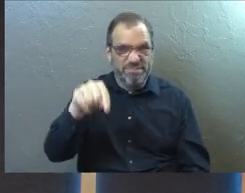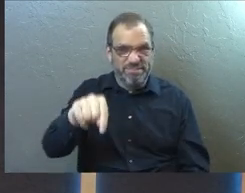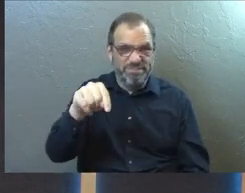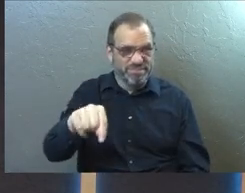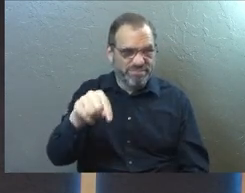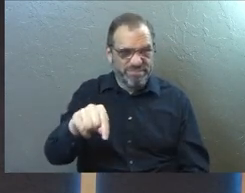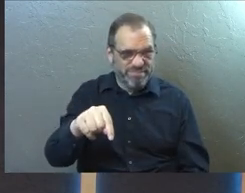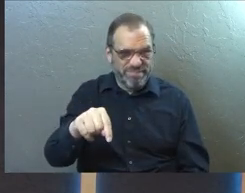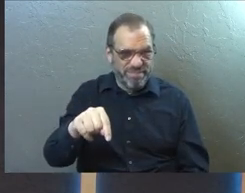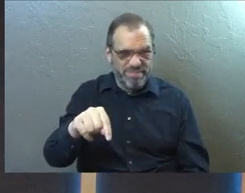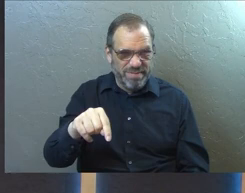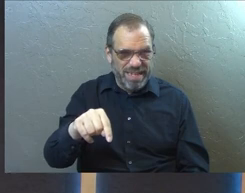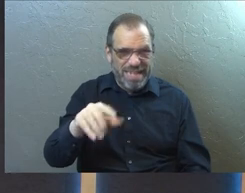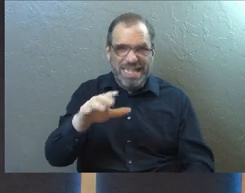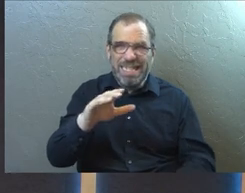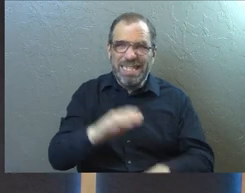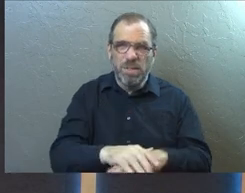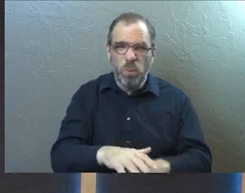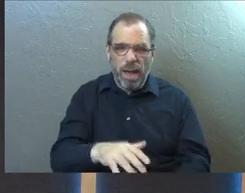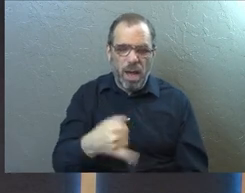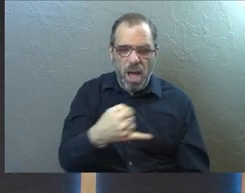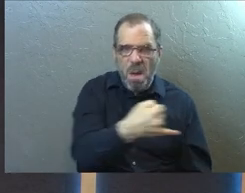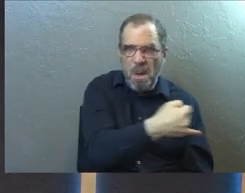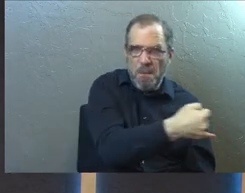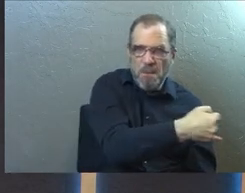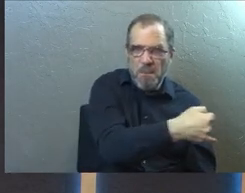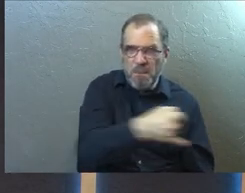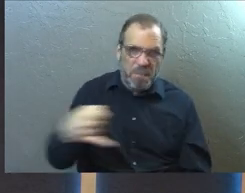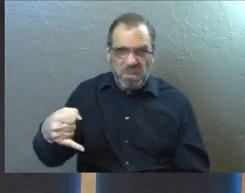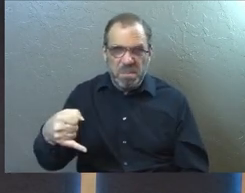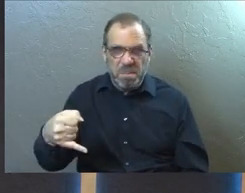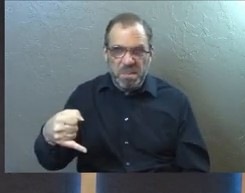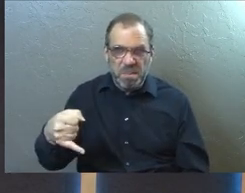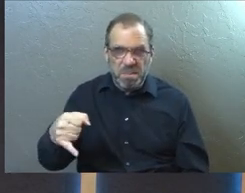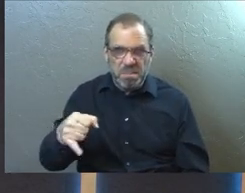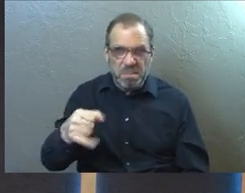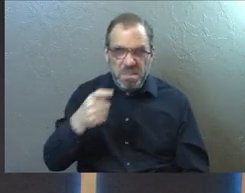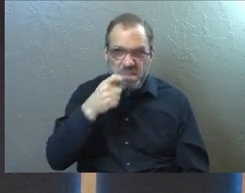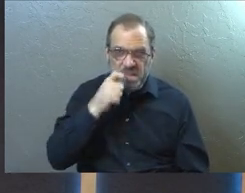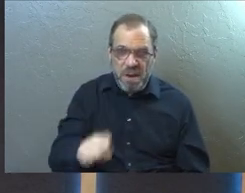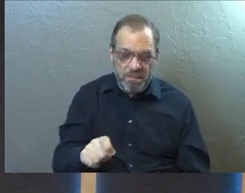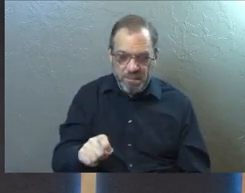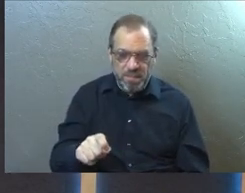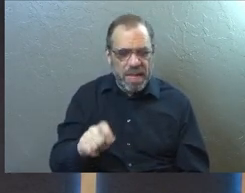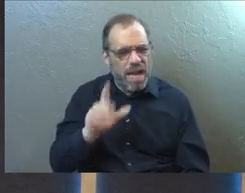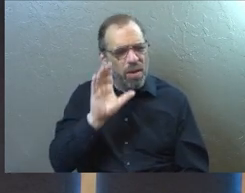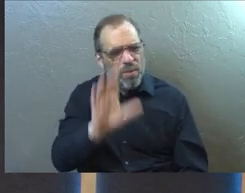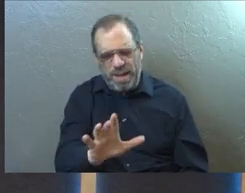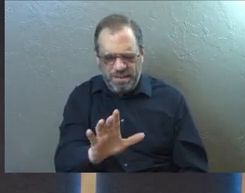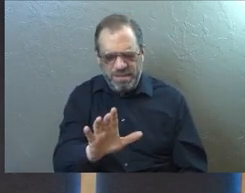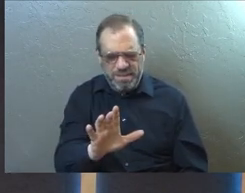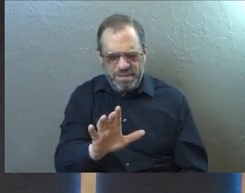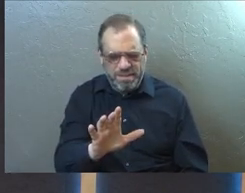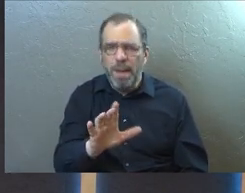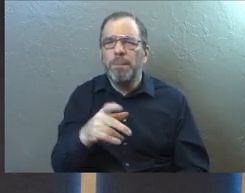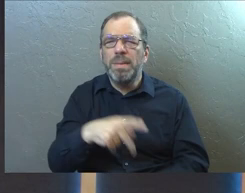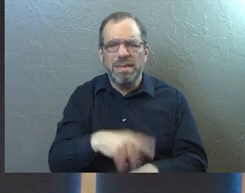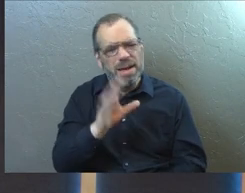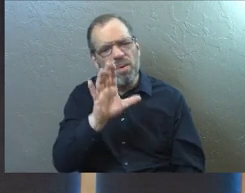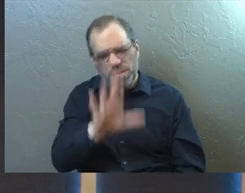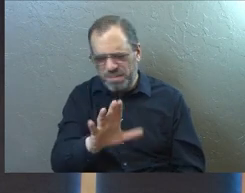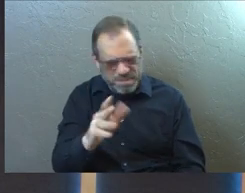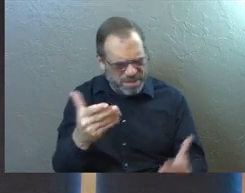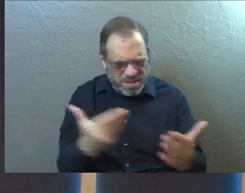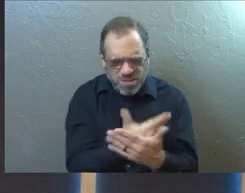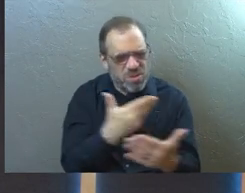is one of the line in the sand moments where Peter stands up and he's saying, guys, this is a whole new thing actually that